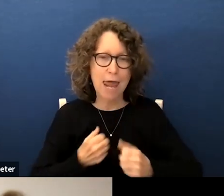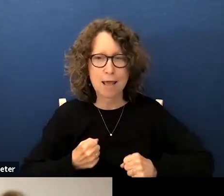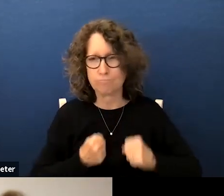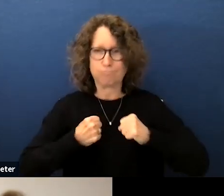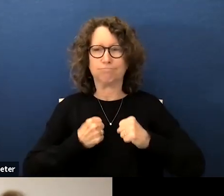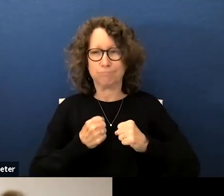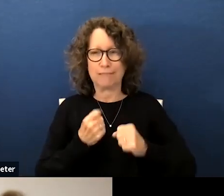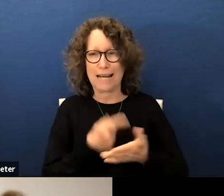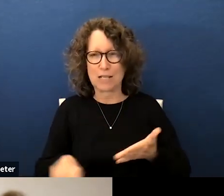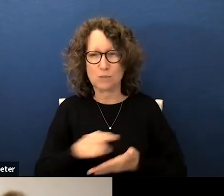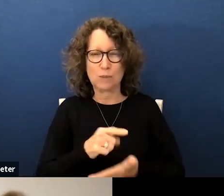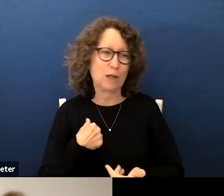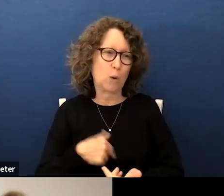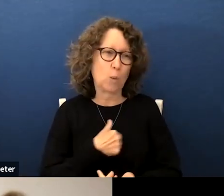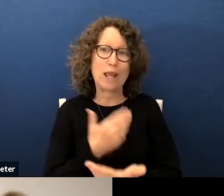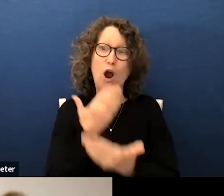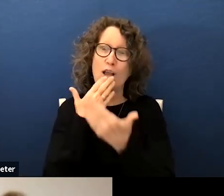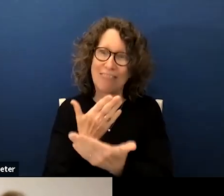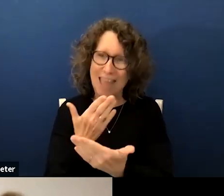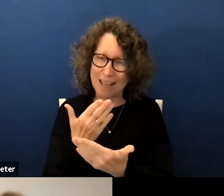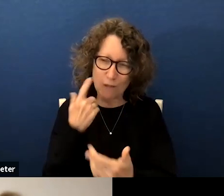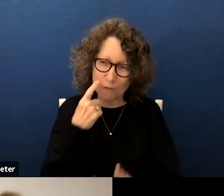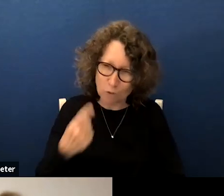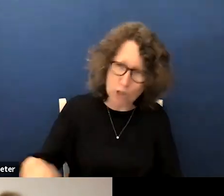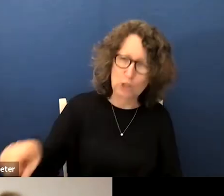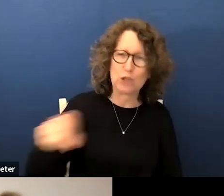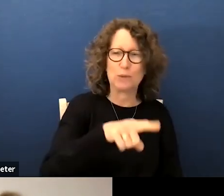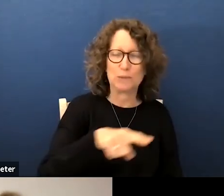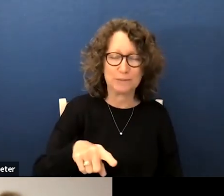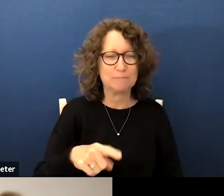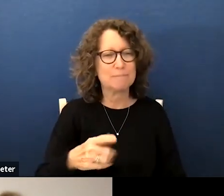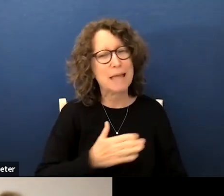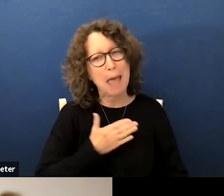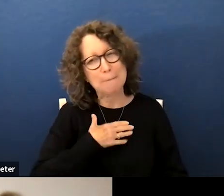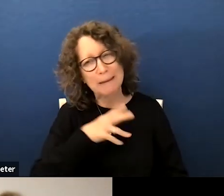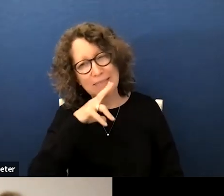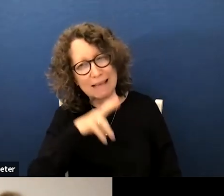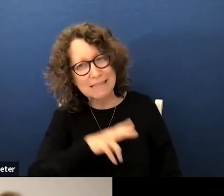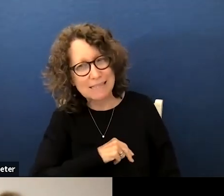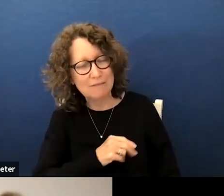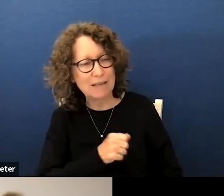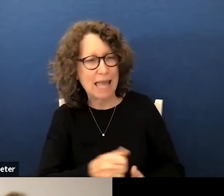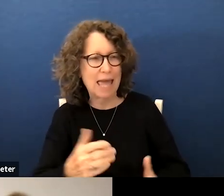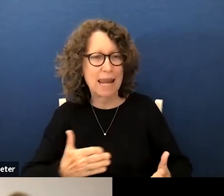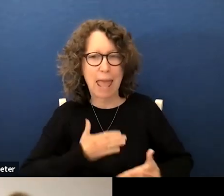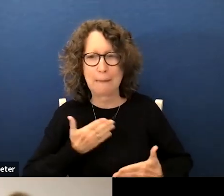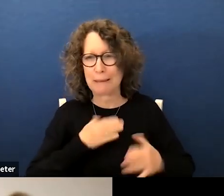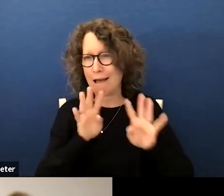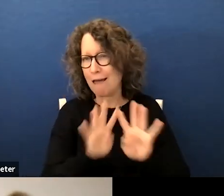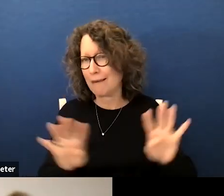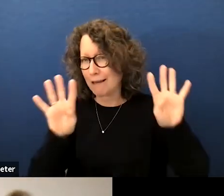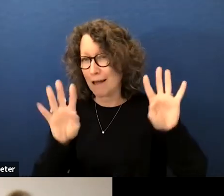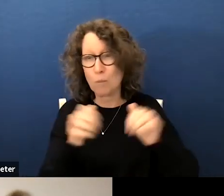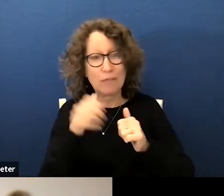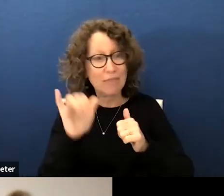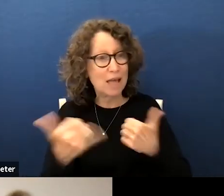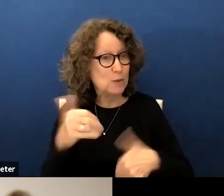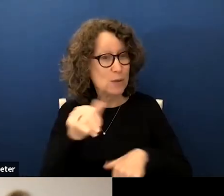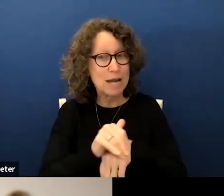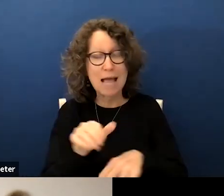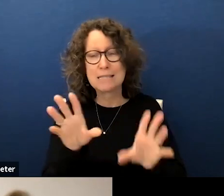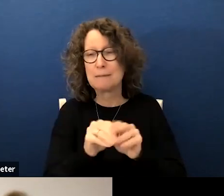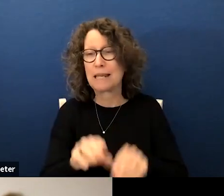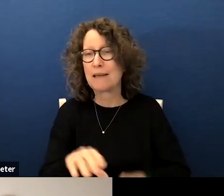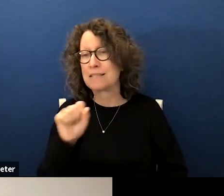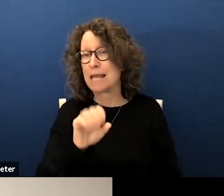we are thank you thankful for you happy thanksgiving and happy hanukkah and with that tonight's meeting of